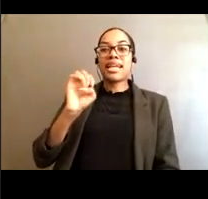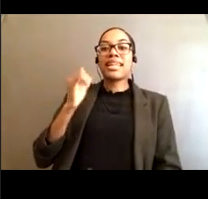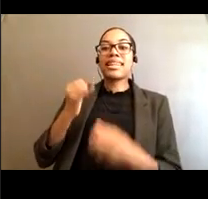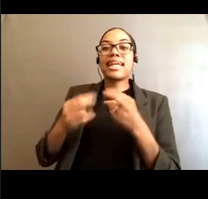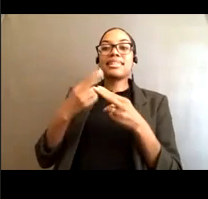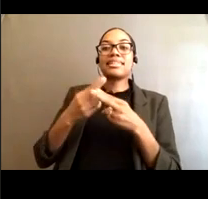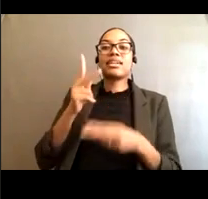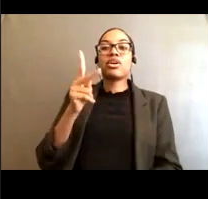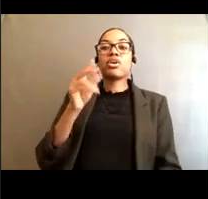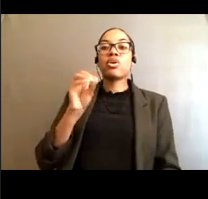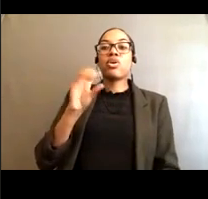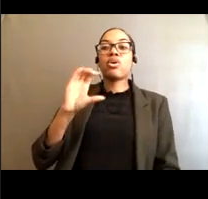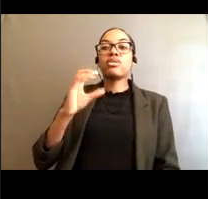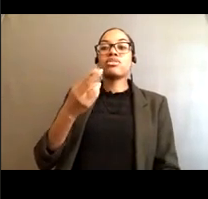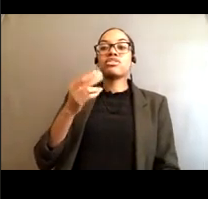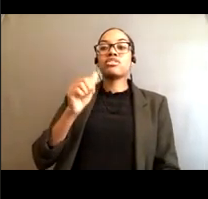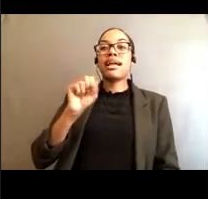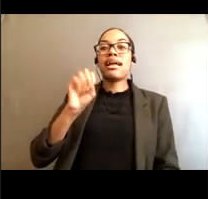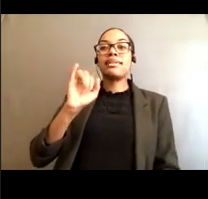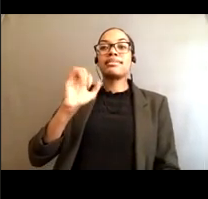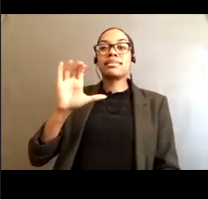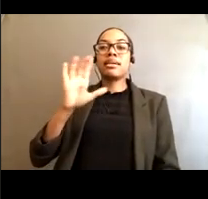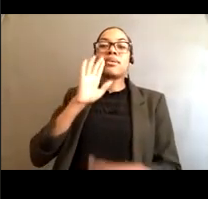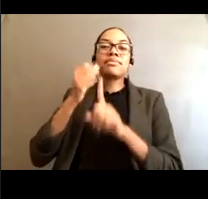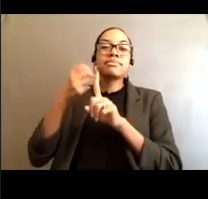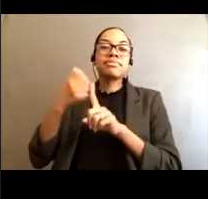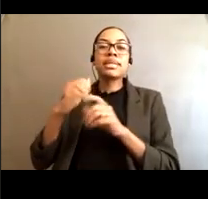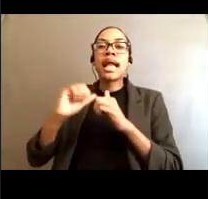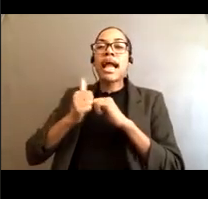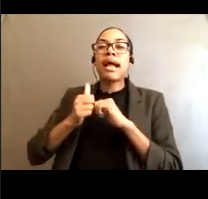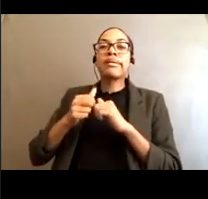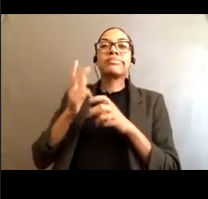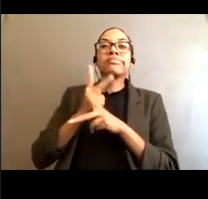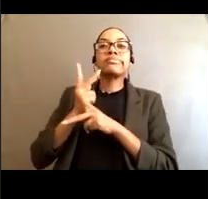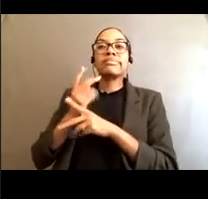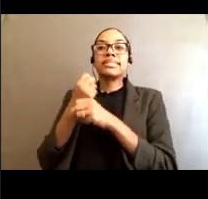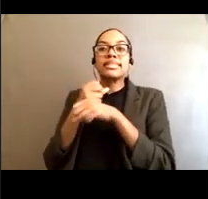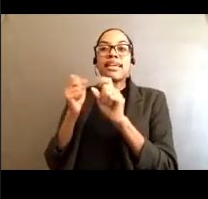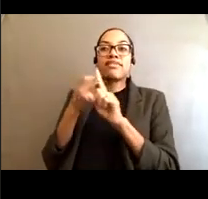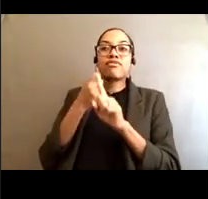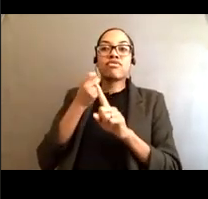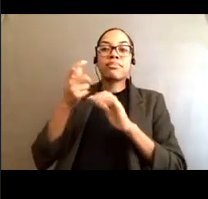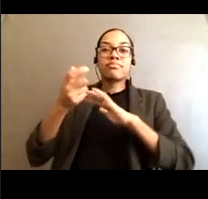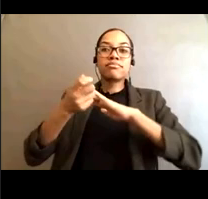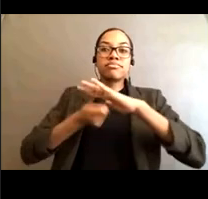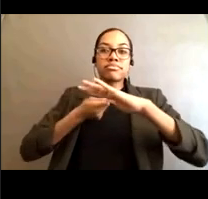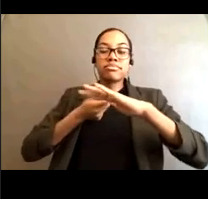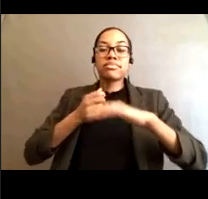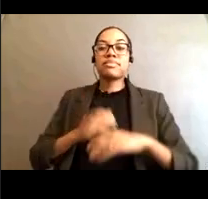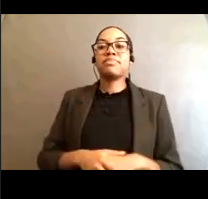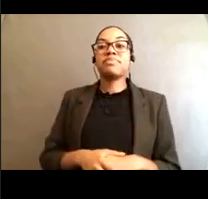to stay safe, and so on. So, I will go ahead and turn it over to Steve.